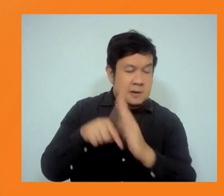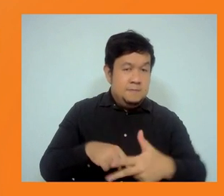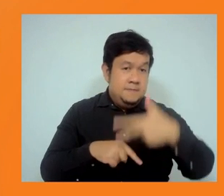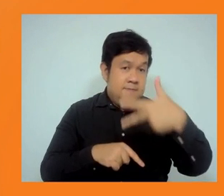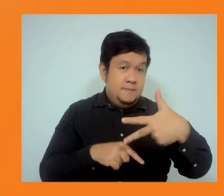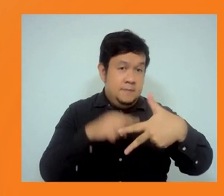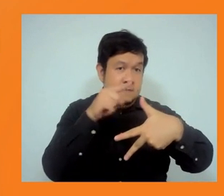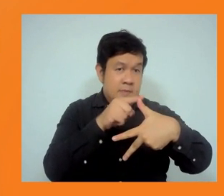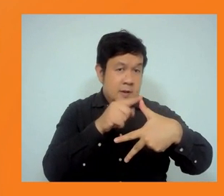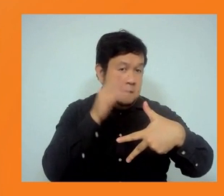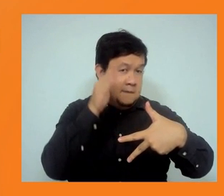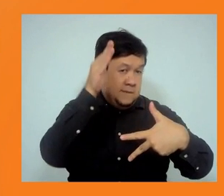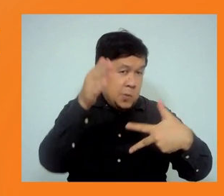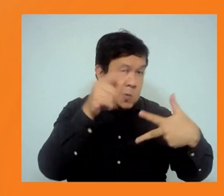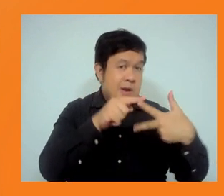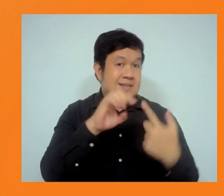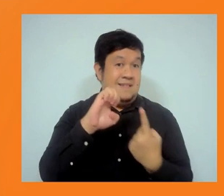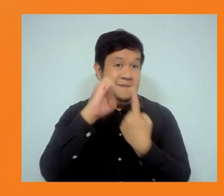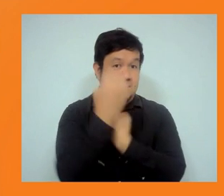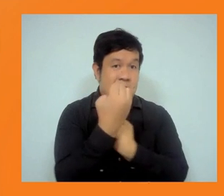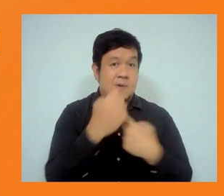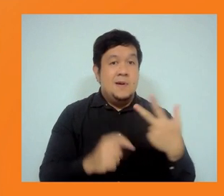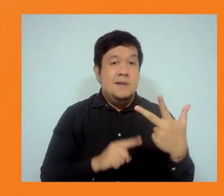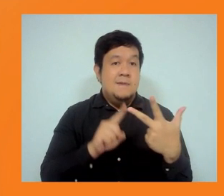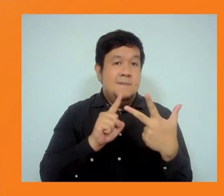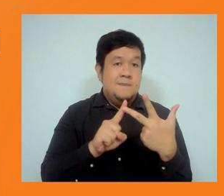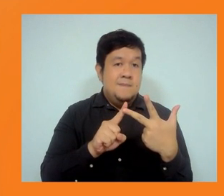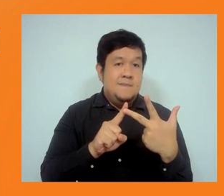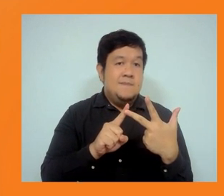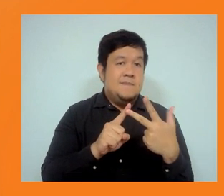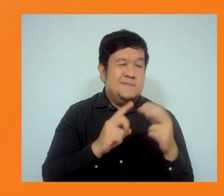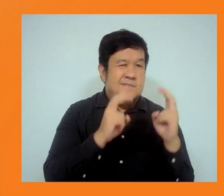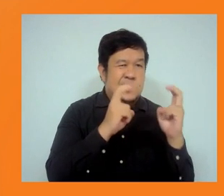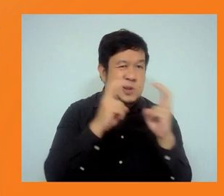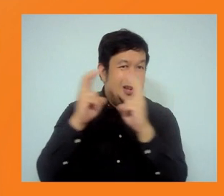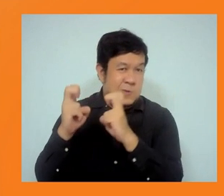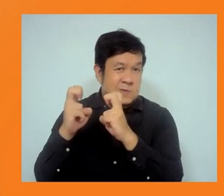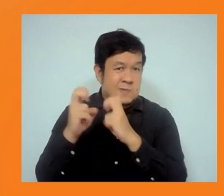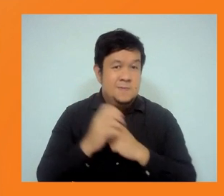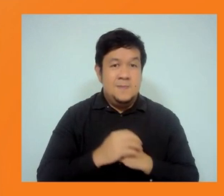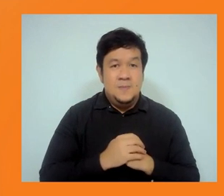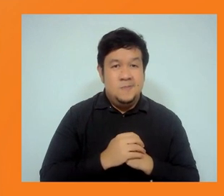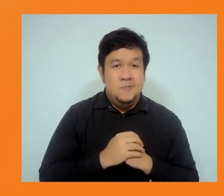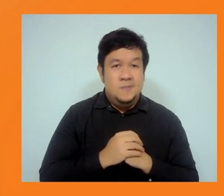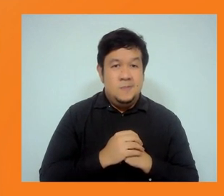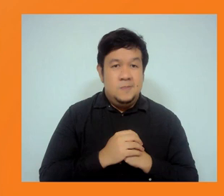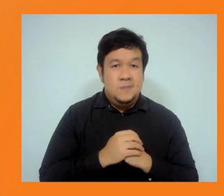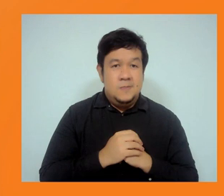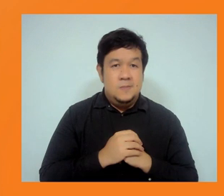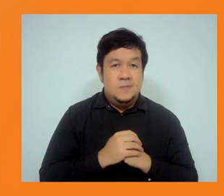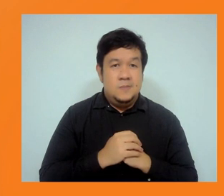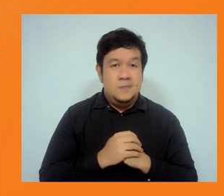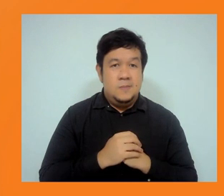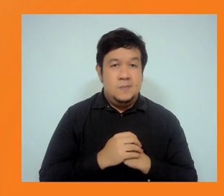involuntary resettlement, and Indigenous people's safeguards. But they're somewhat fragmented. And this is something that we do need to address.